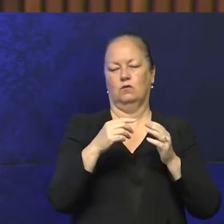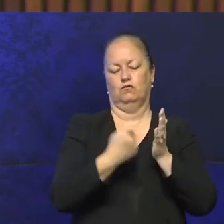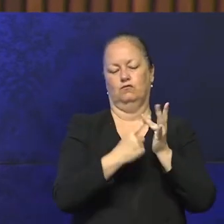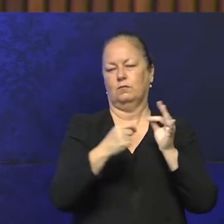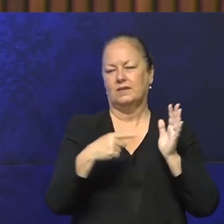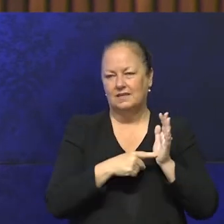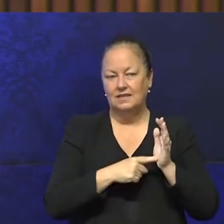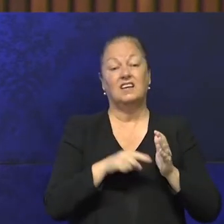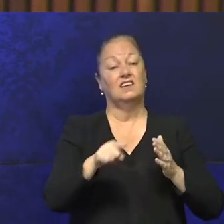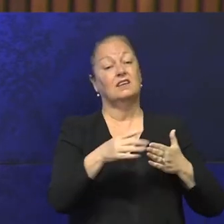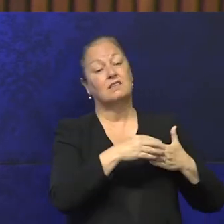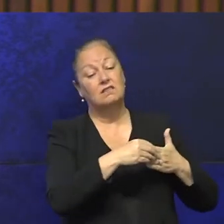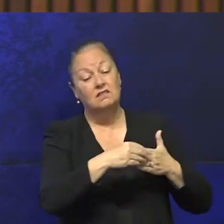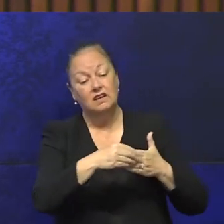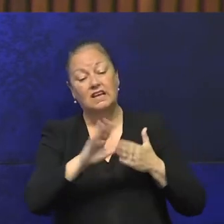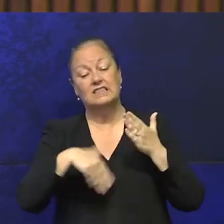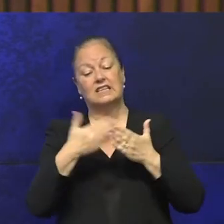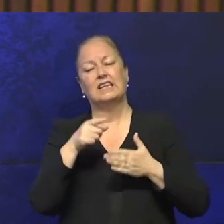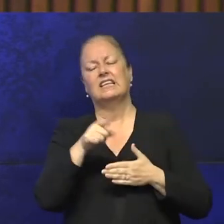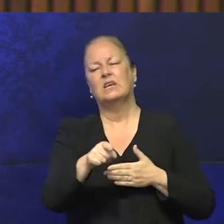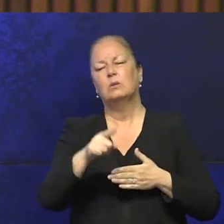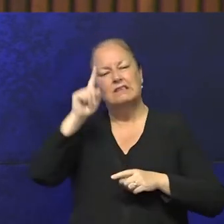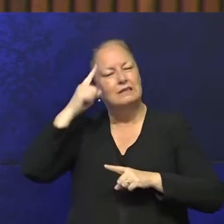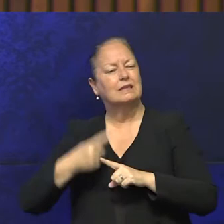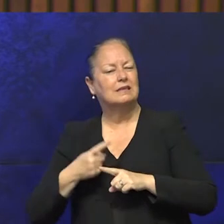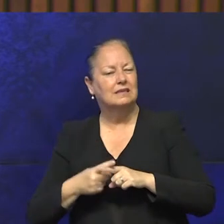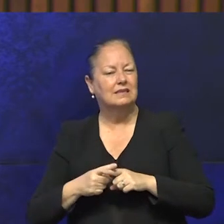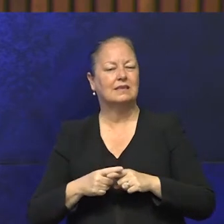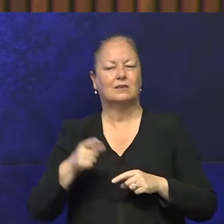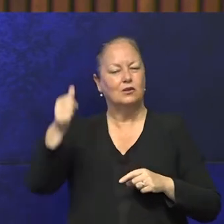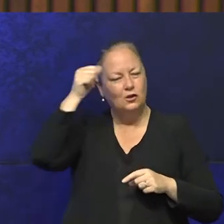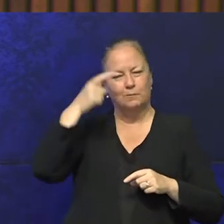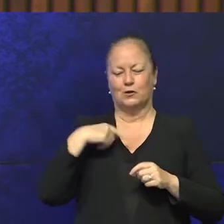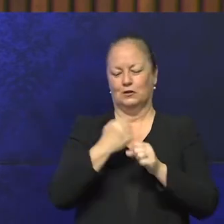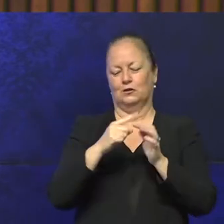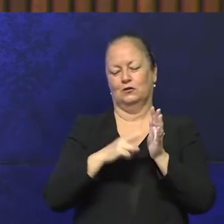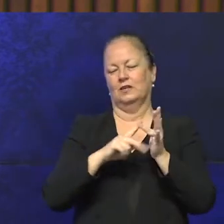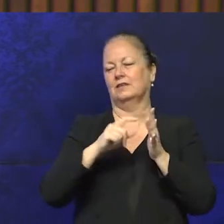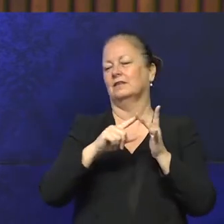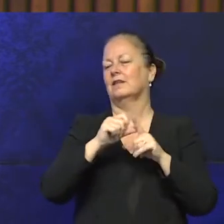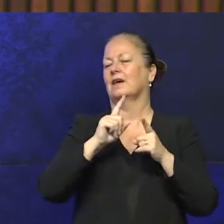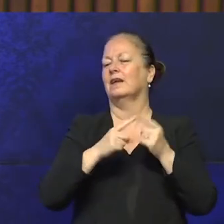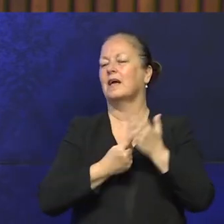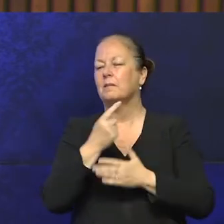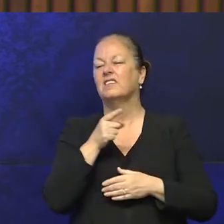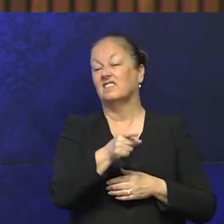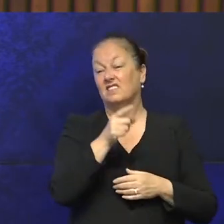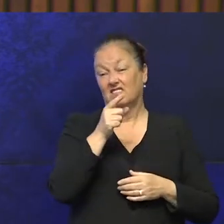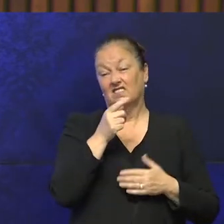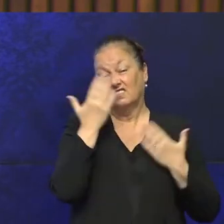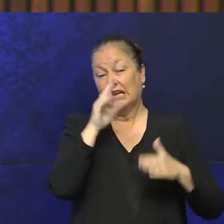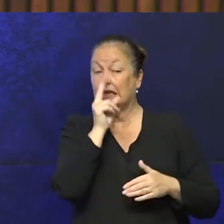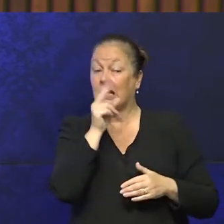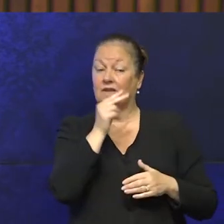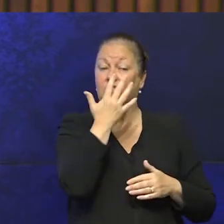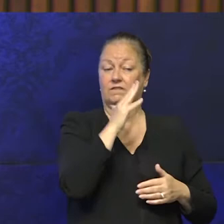led his way until he got sick too, because of all genocide that was happening in the mission, he died a young man of 53,